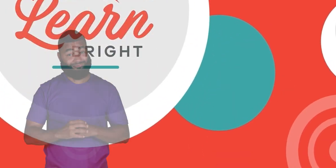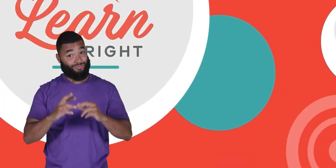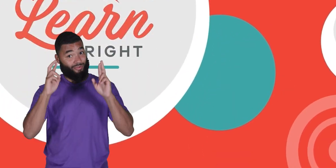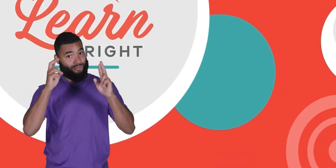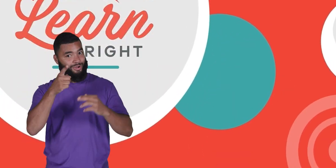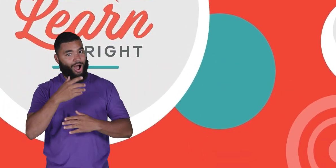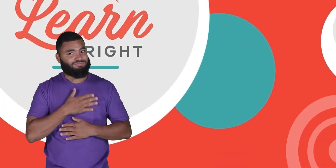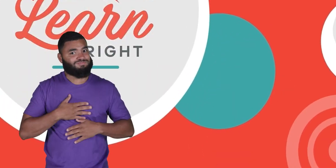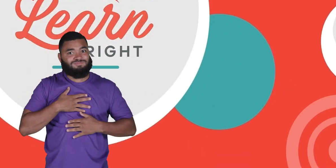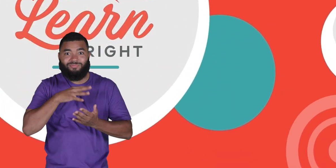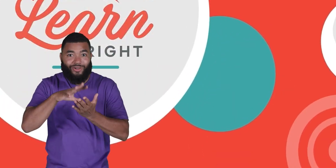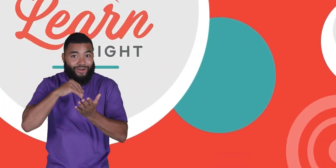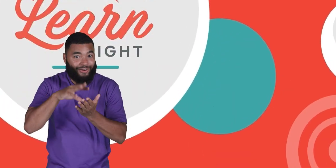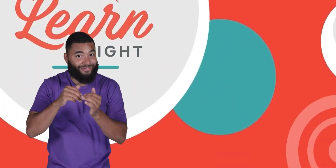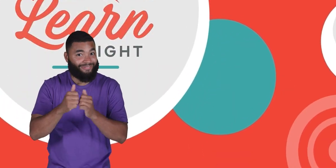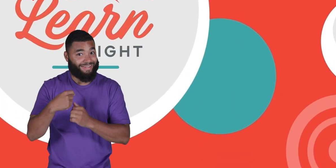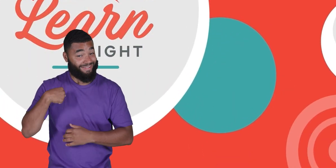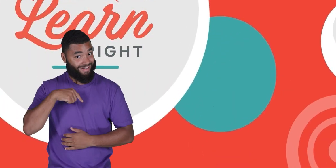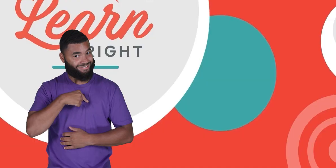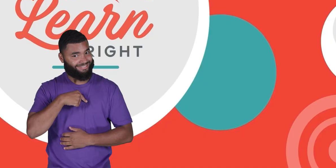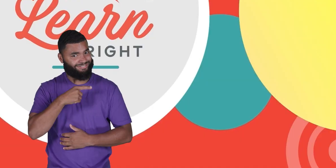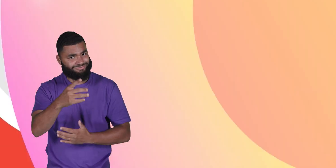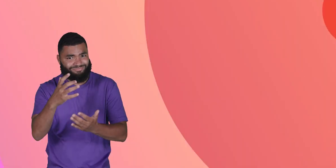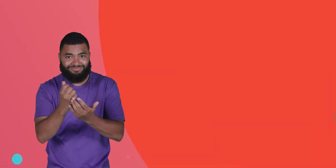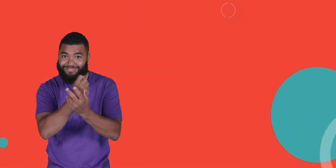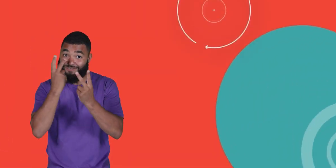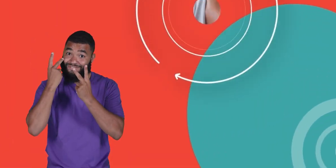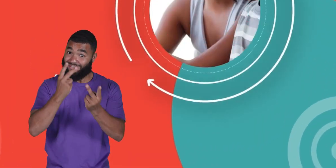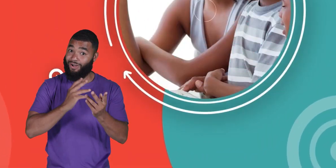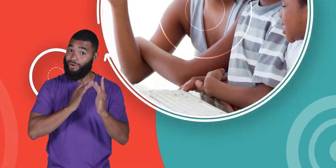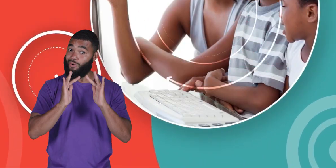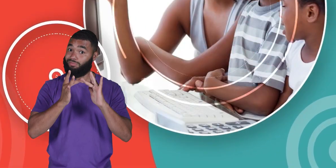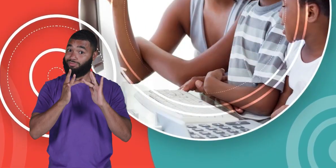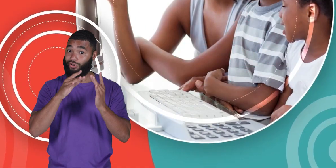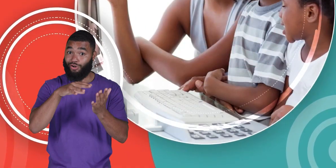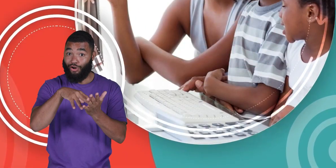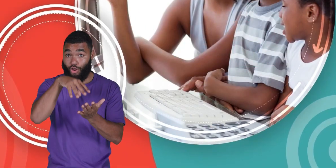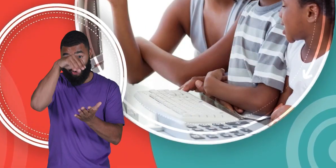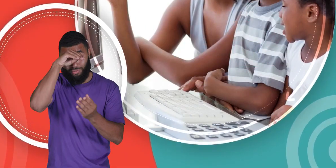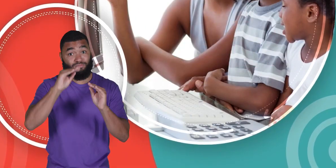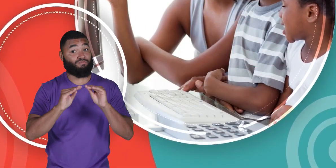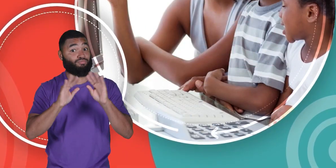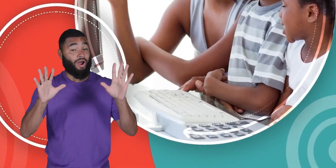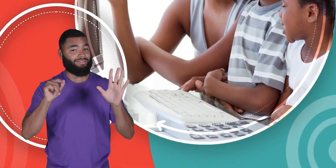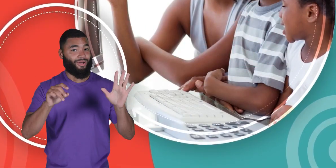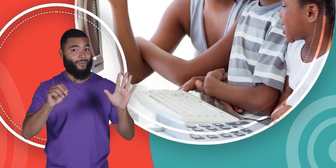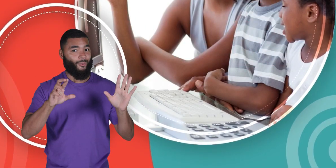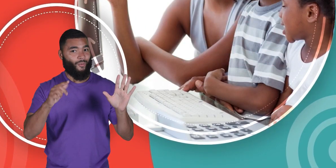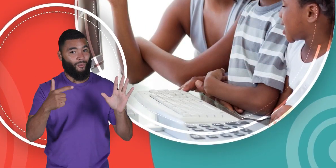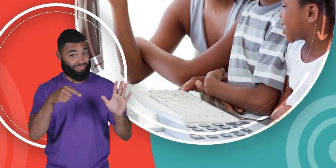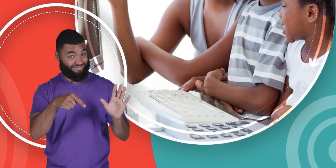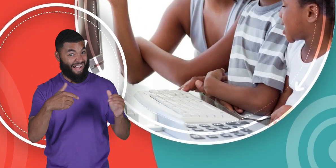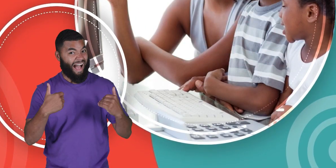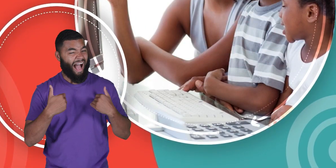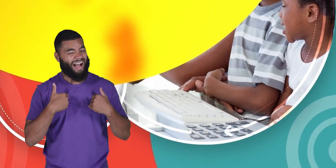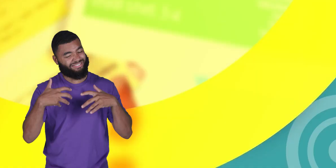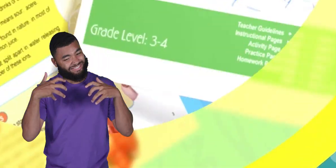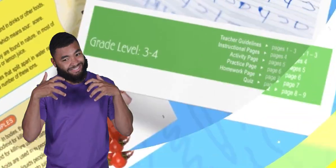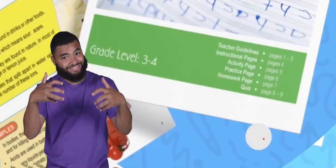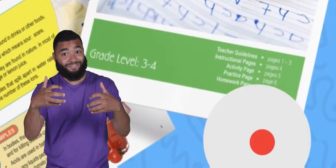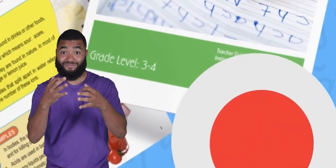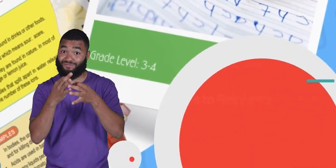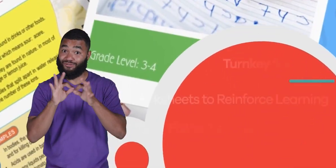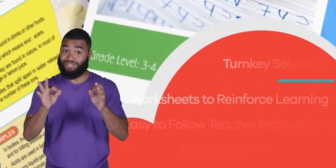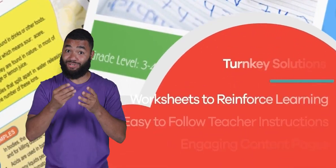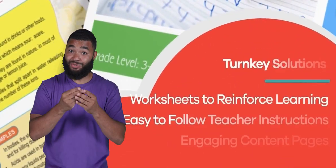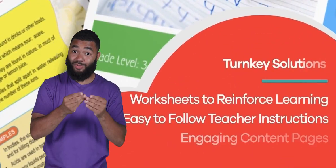Hope you had fun learning with us. Visit us at learnbright.org for thousands of free resources